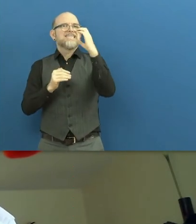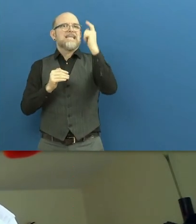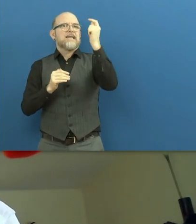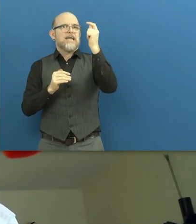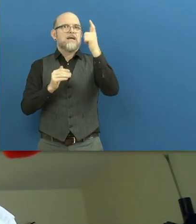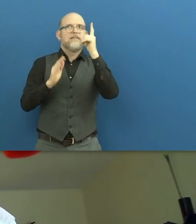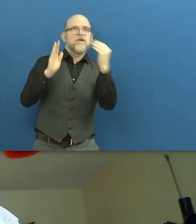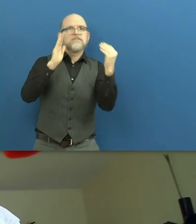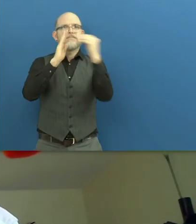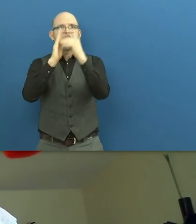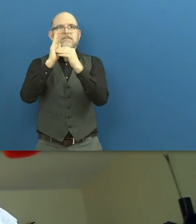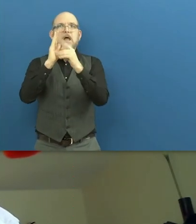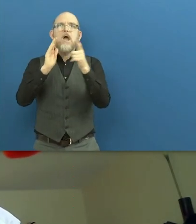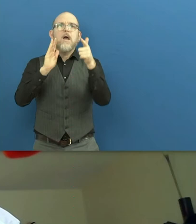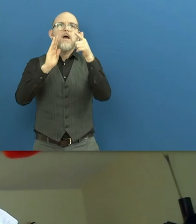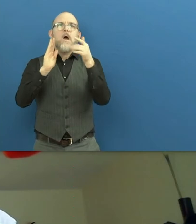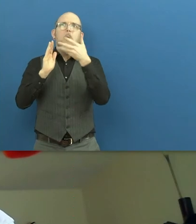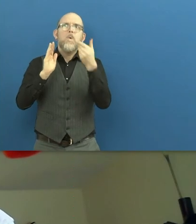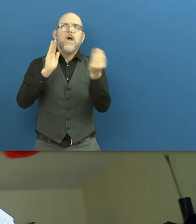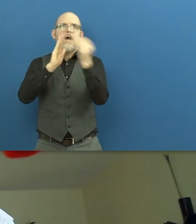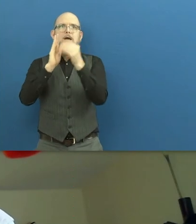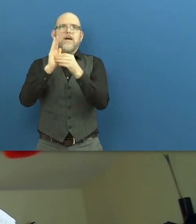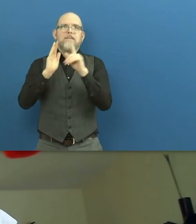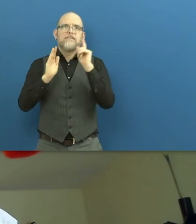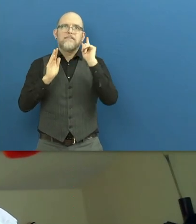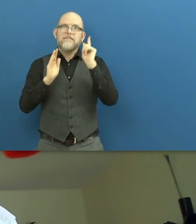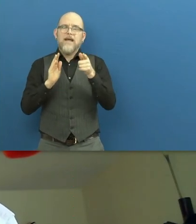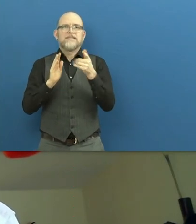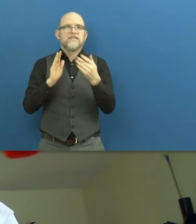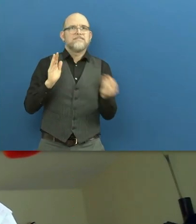yet very limited and rarely present in policies and programs.